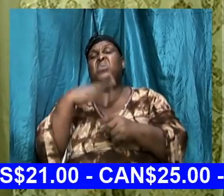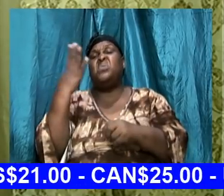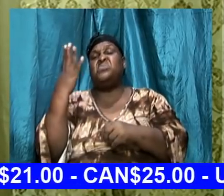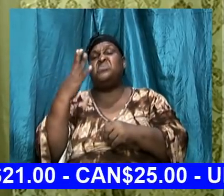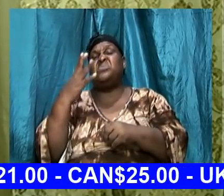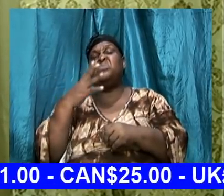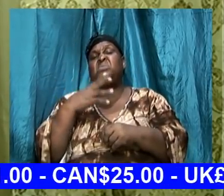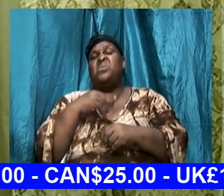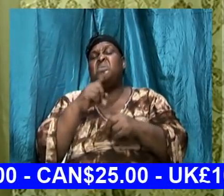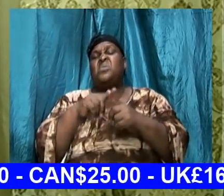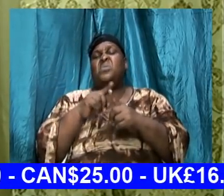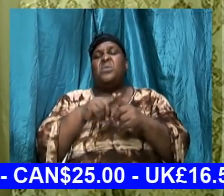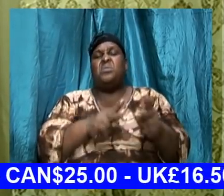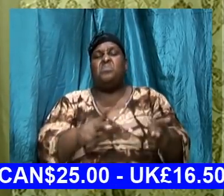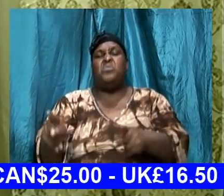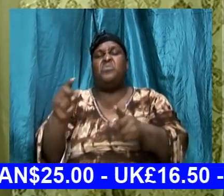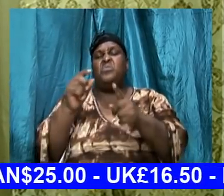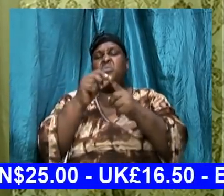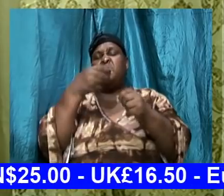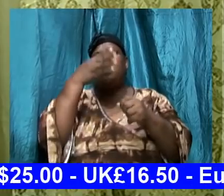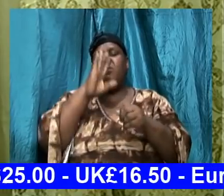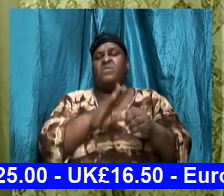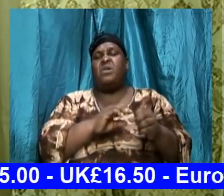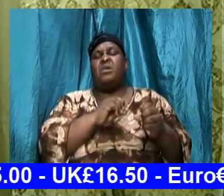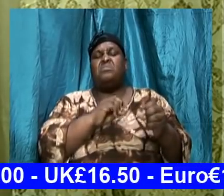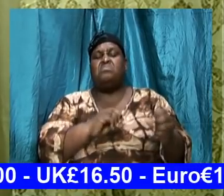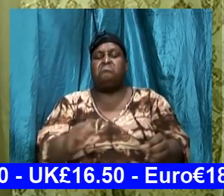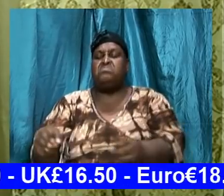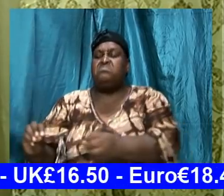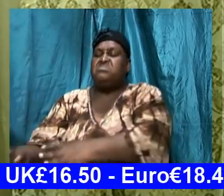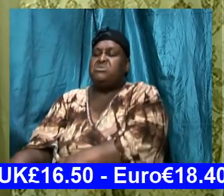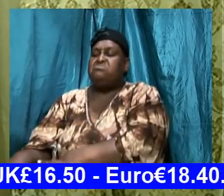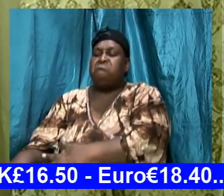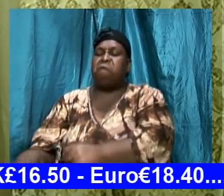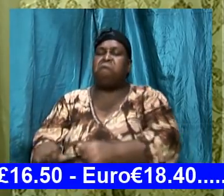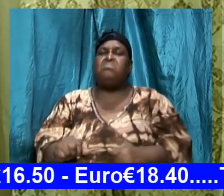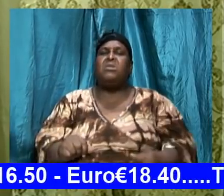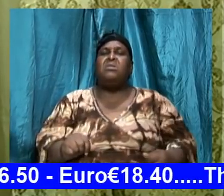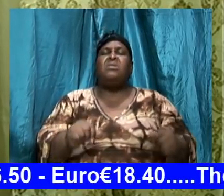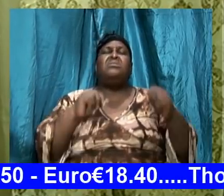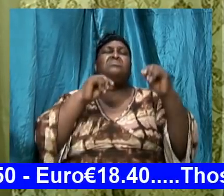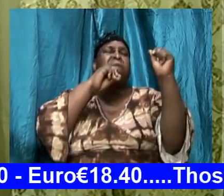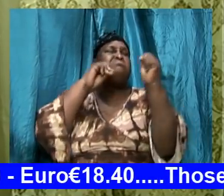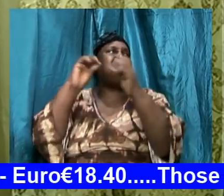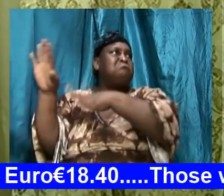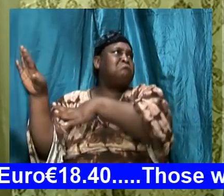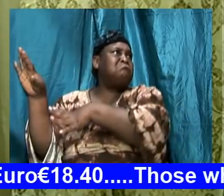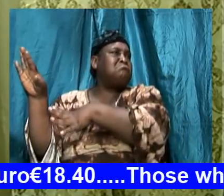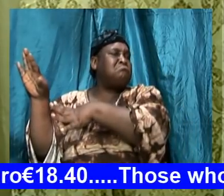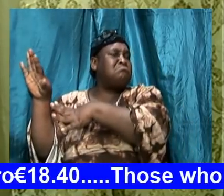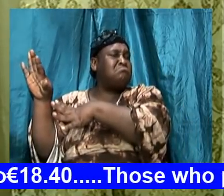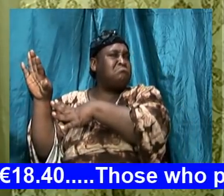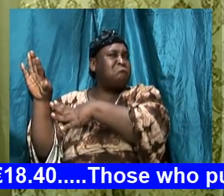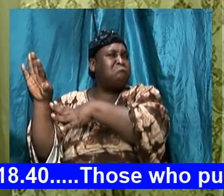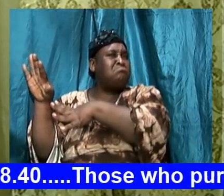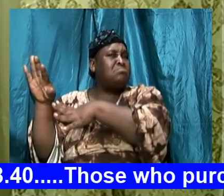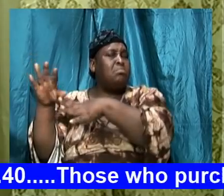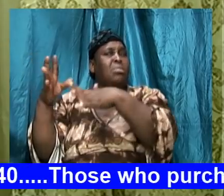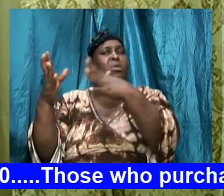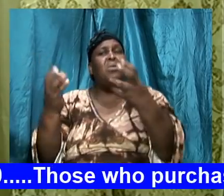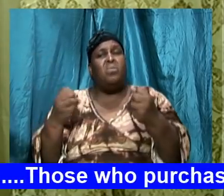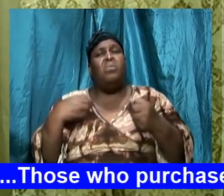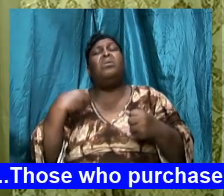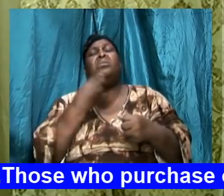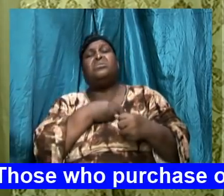we dare to put the word down peace can't regard give no attention I want us to